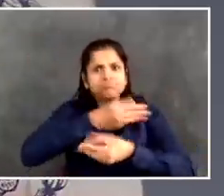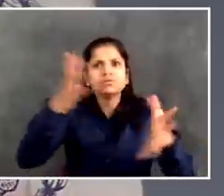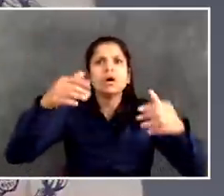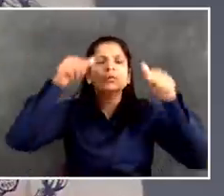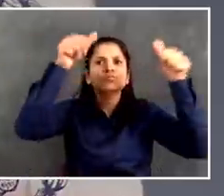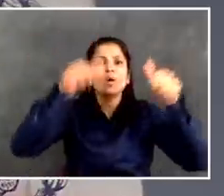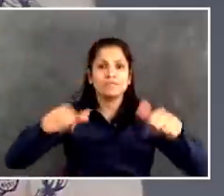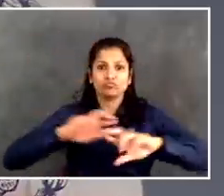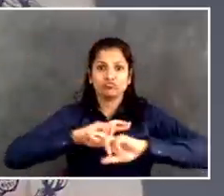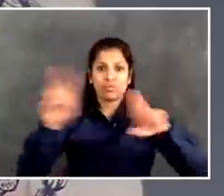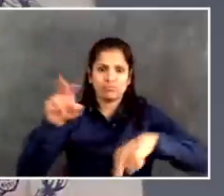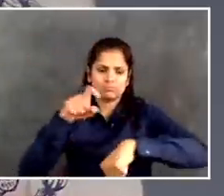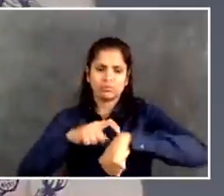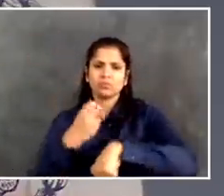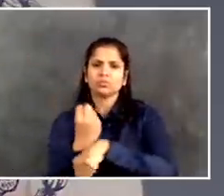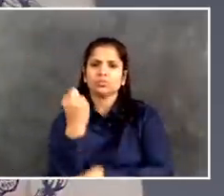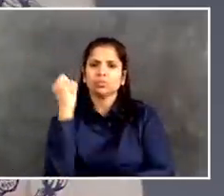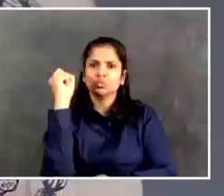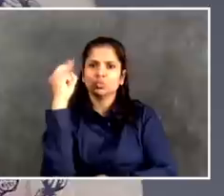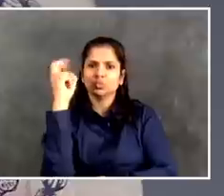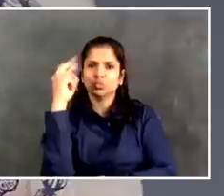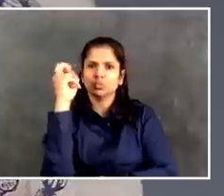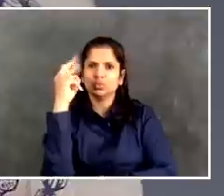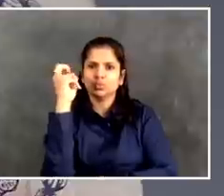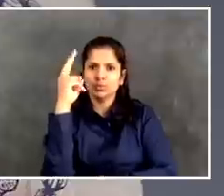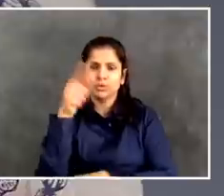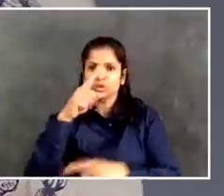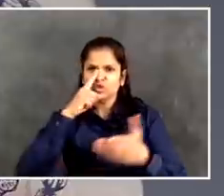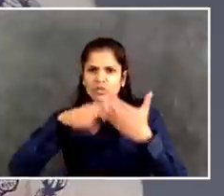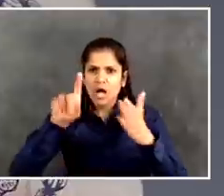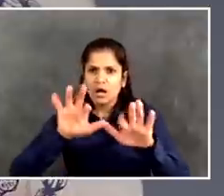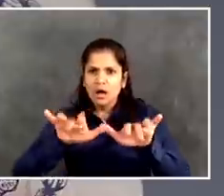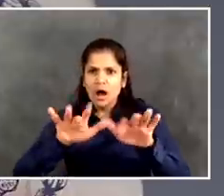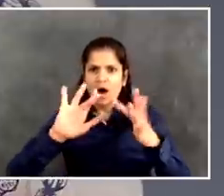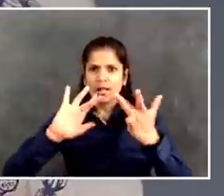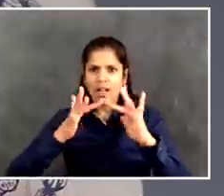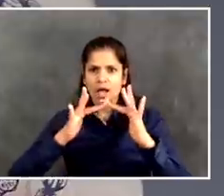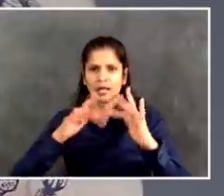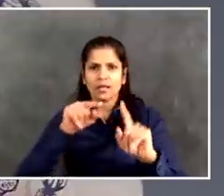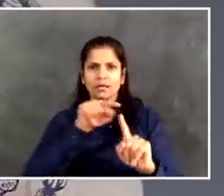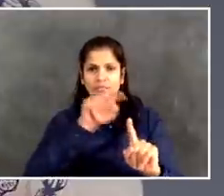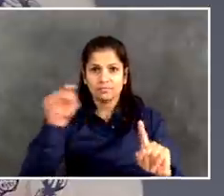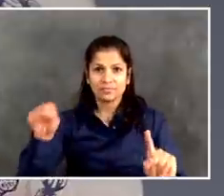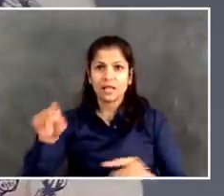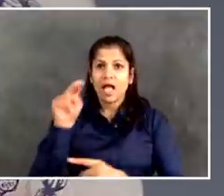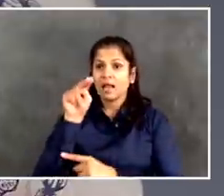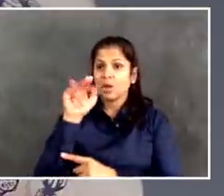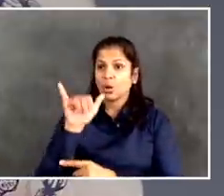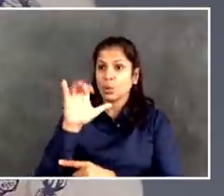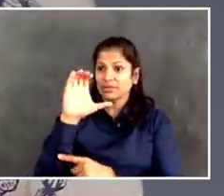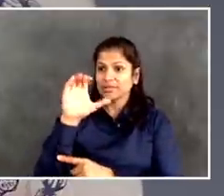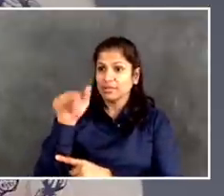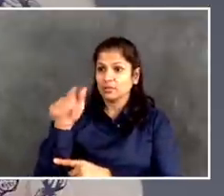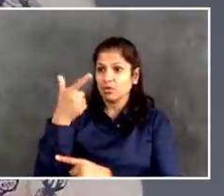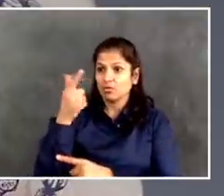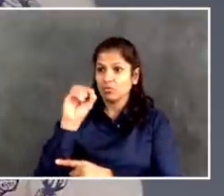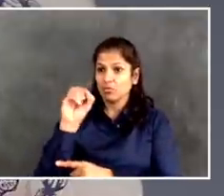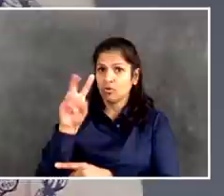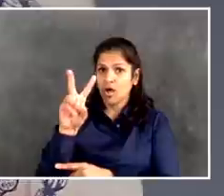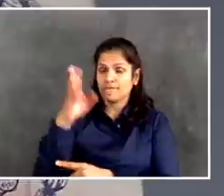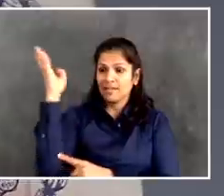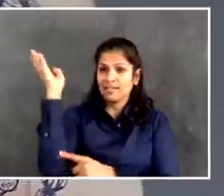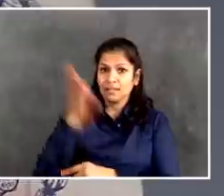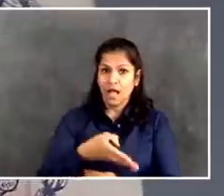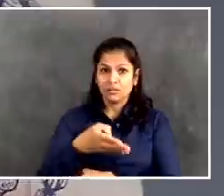Very specific. Now, here's what I did not get clean information from my team on. I apologize. So I'm going to give you a good